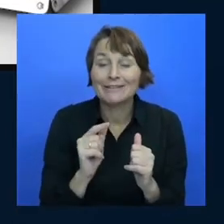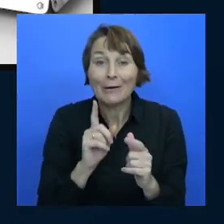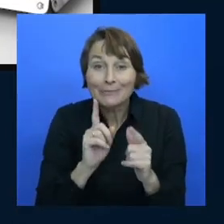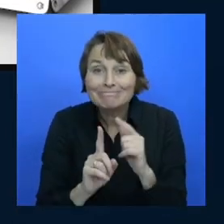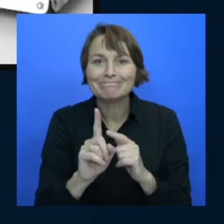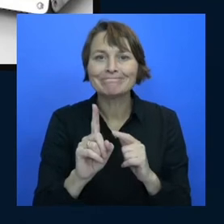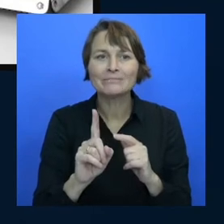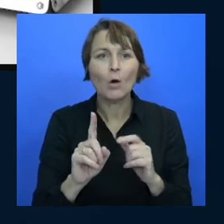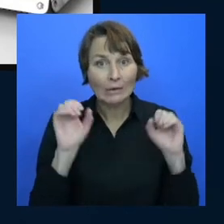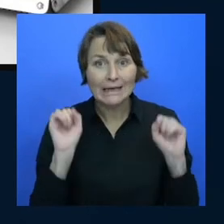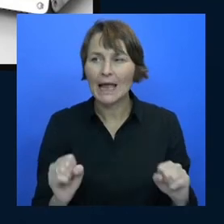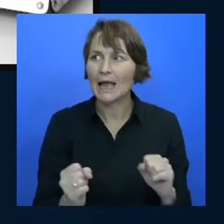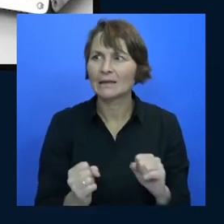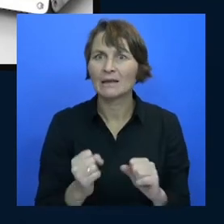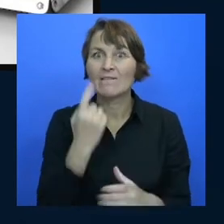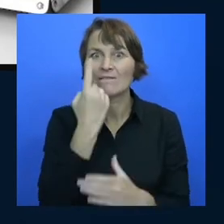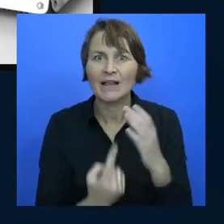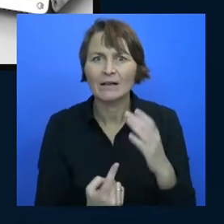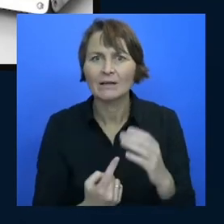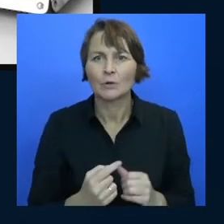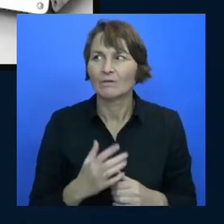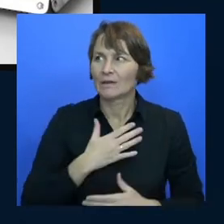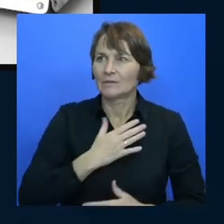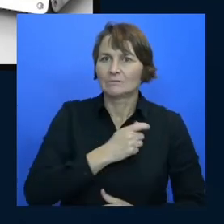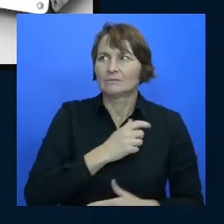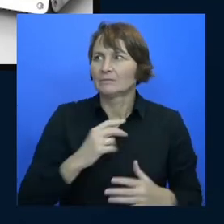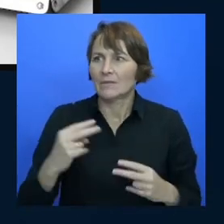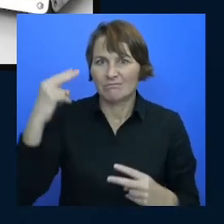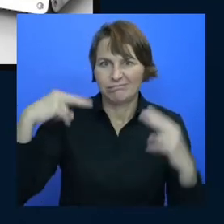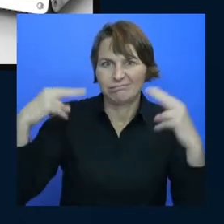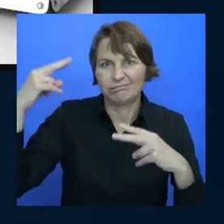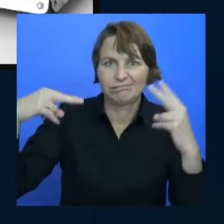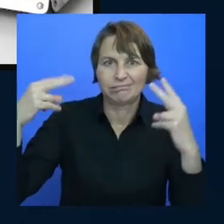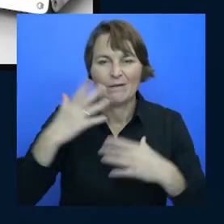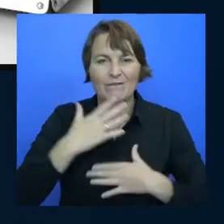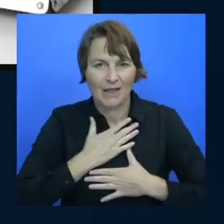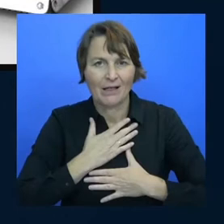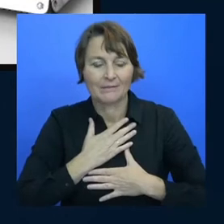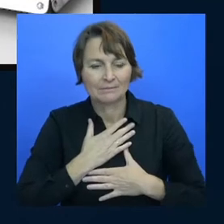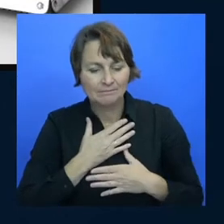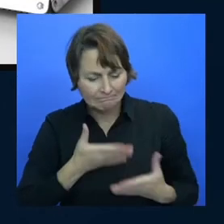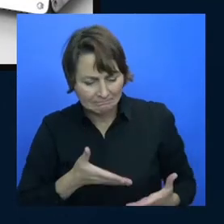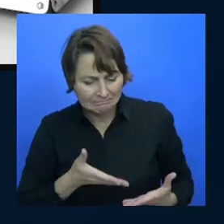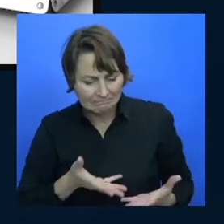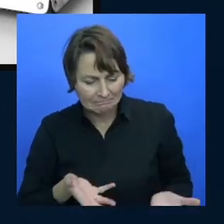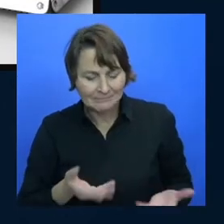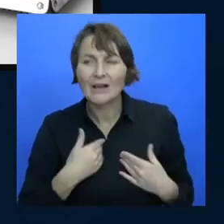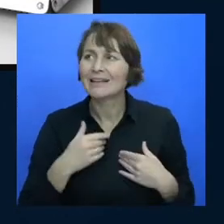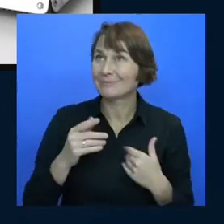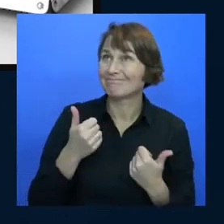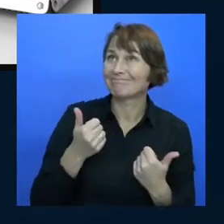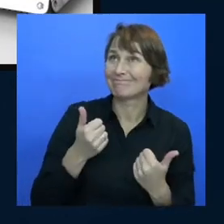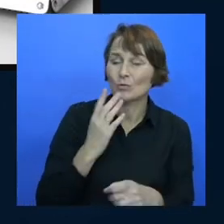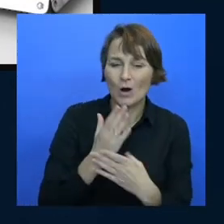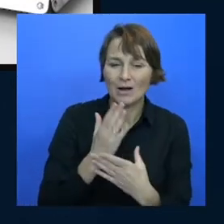afraid they'll lose their job or they'll be judged have you ever heard of them oh sorry go ahead no I love how you mentioned that I so I